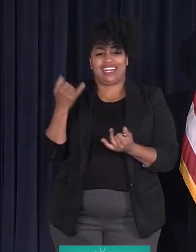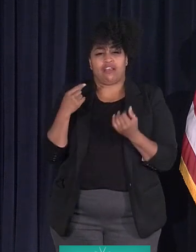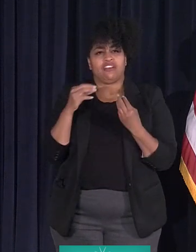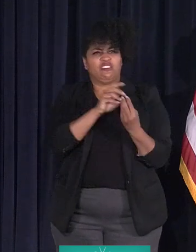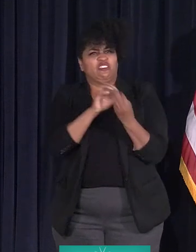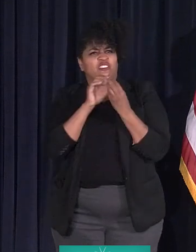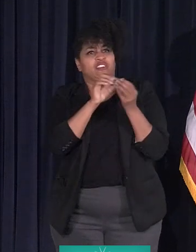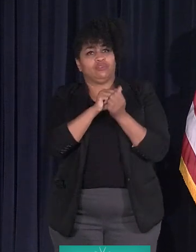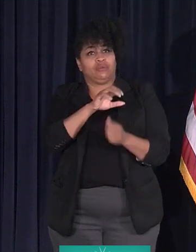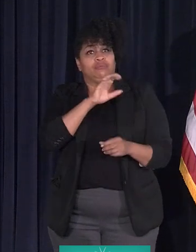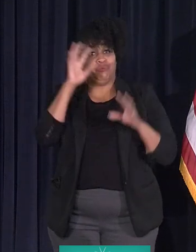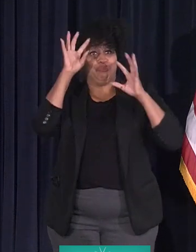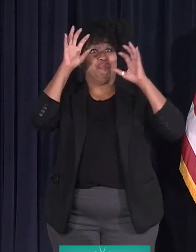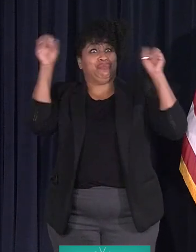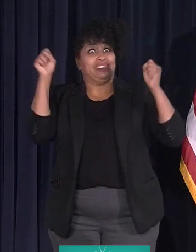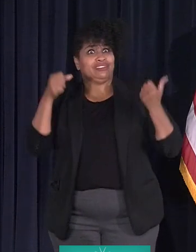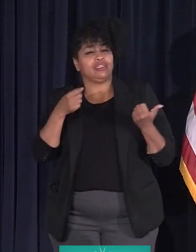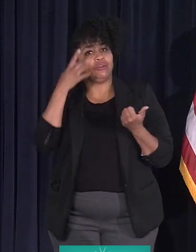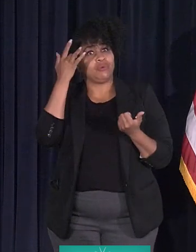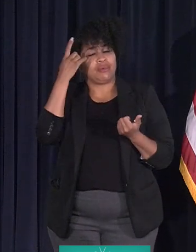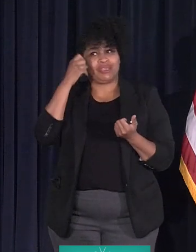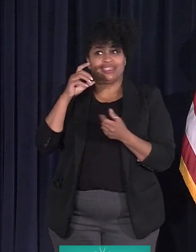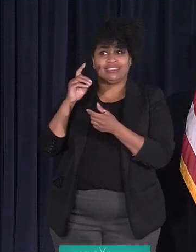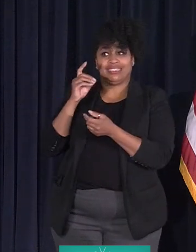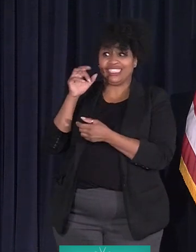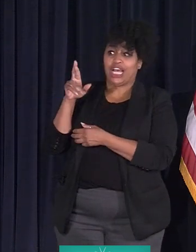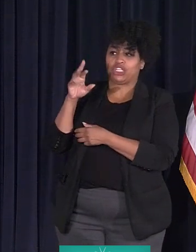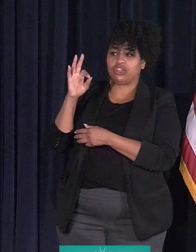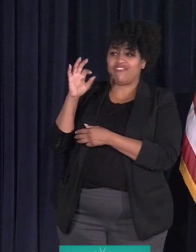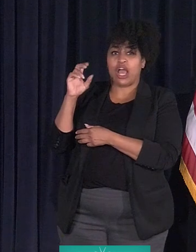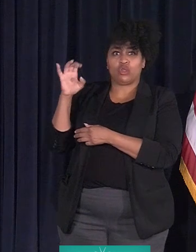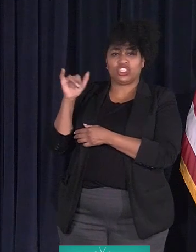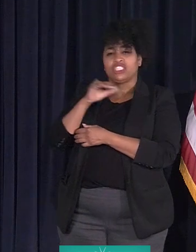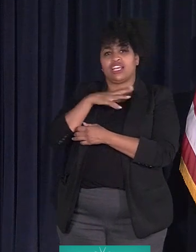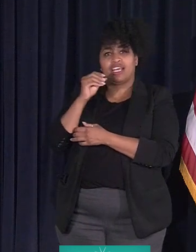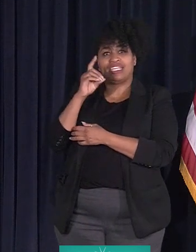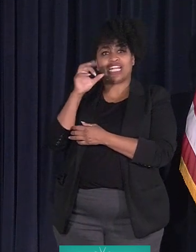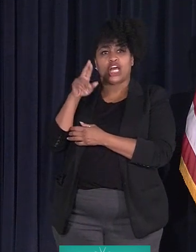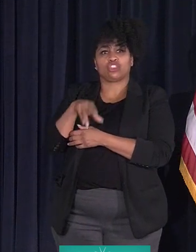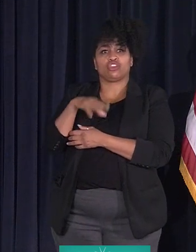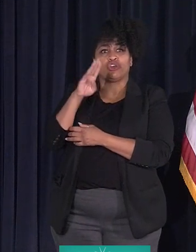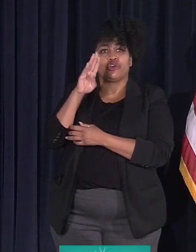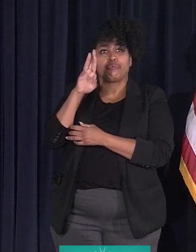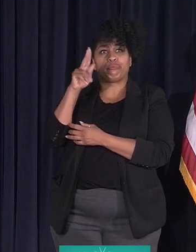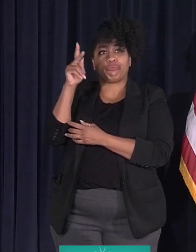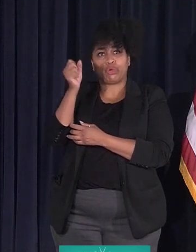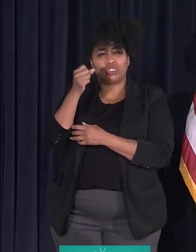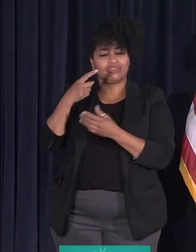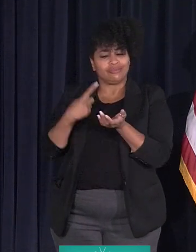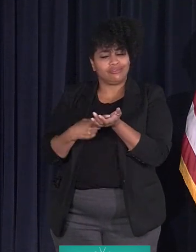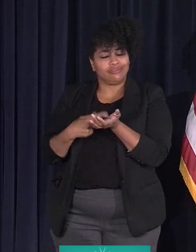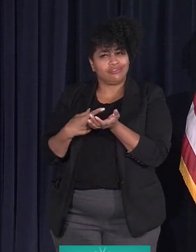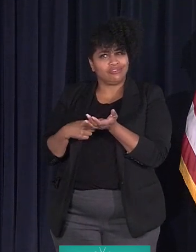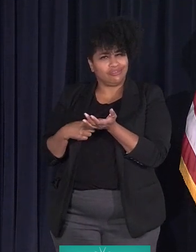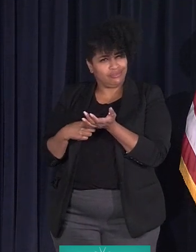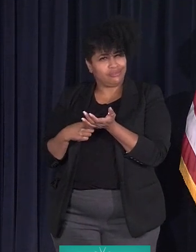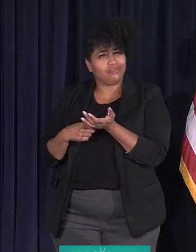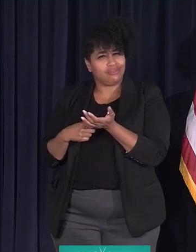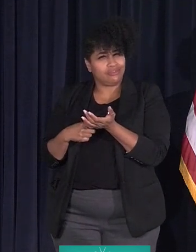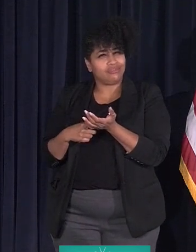president because Dr. Birx and Dr. Fauci are talking about the fact that this